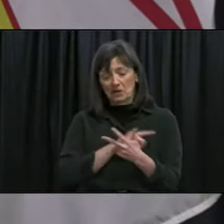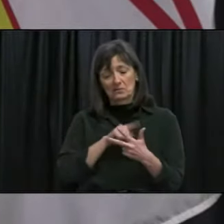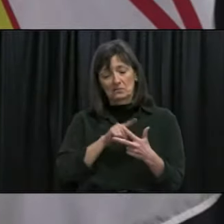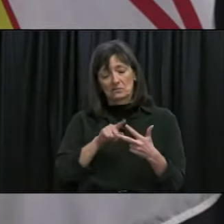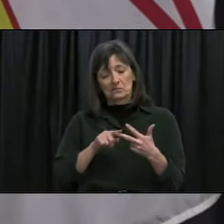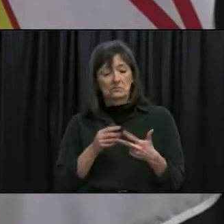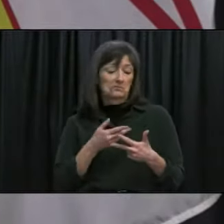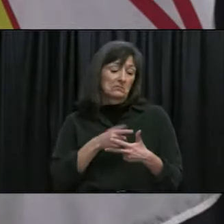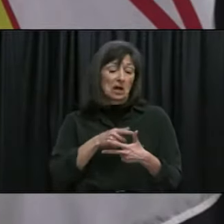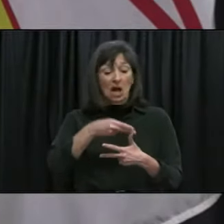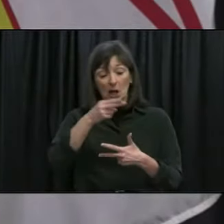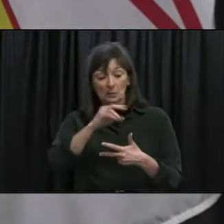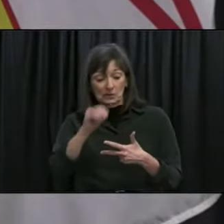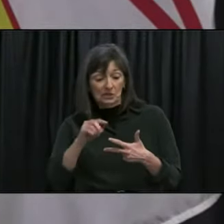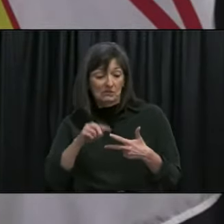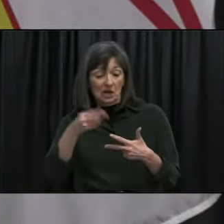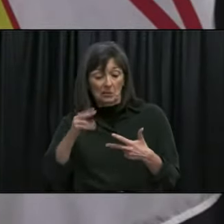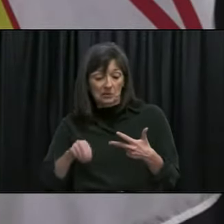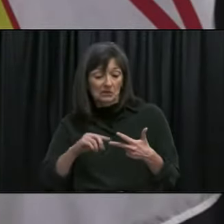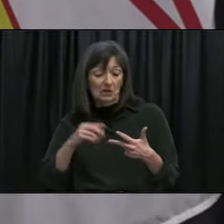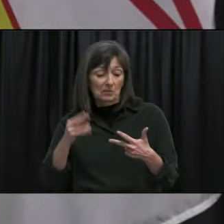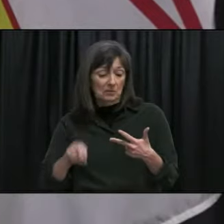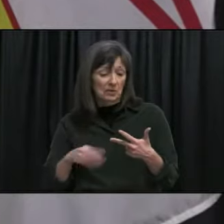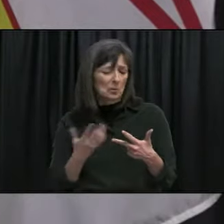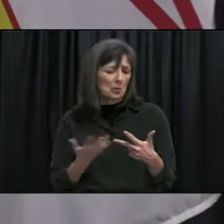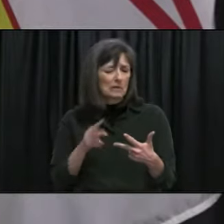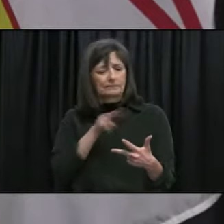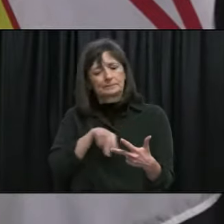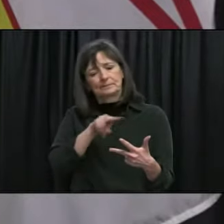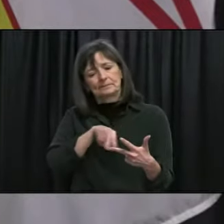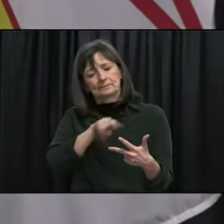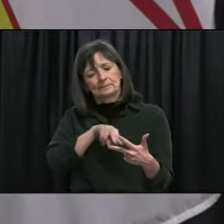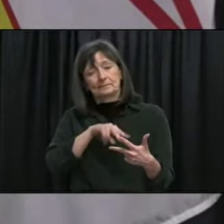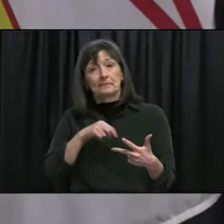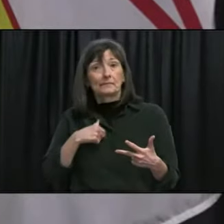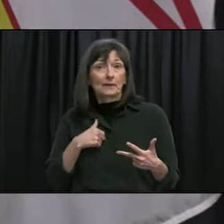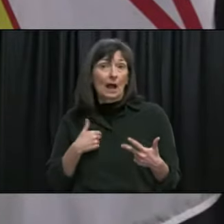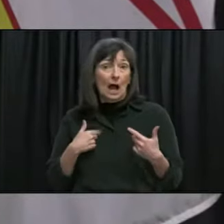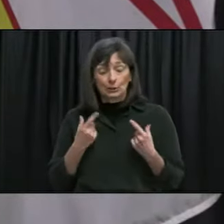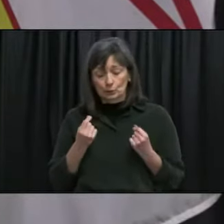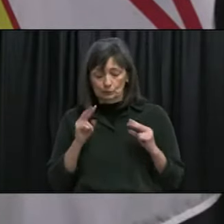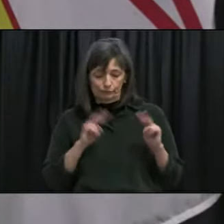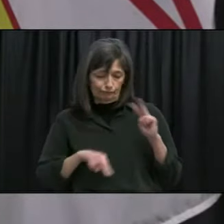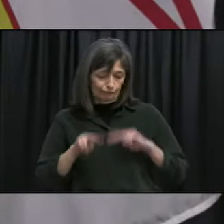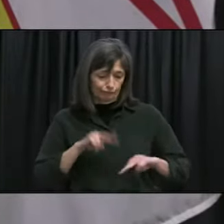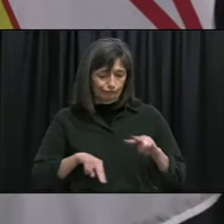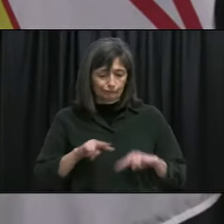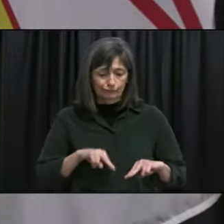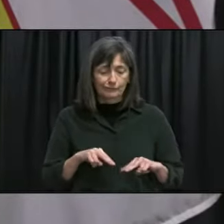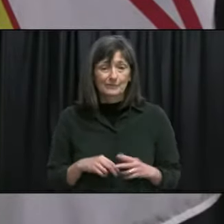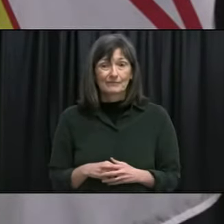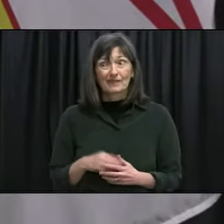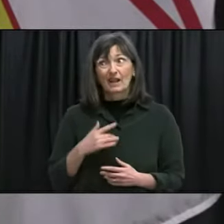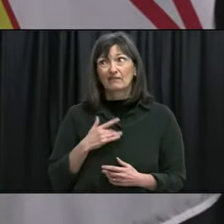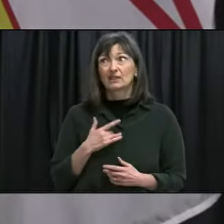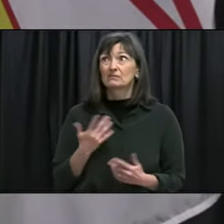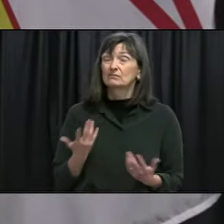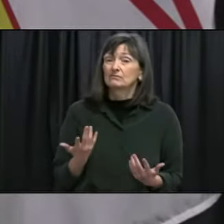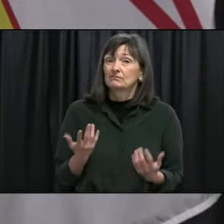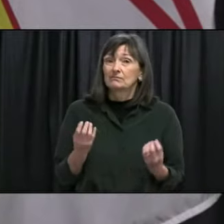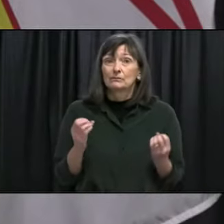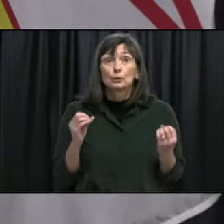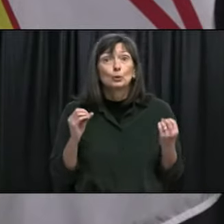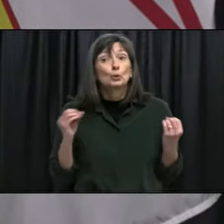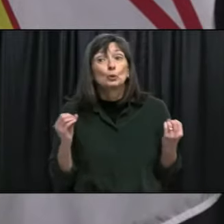make decisions that's the kind of probabilities that I would apply to different items and models and decision making moving forward in the absence of